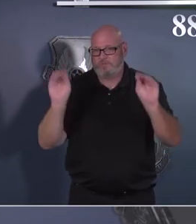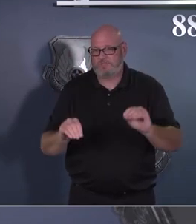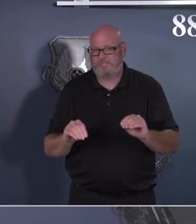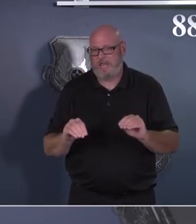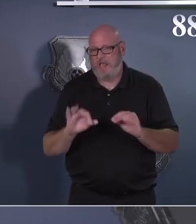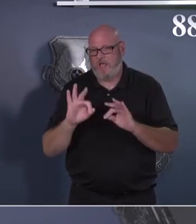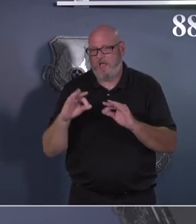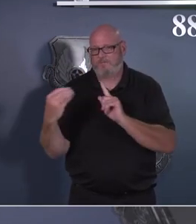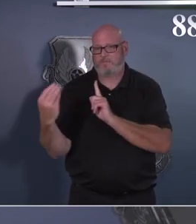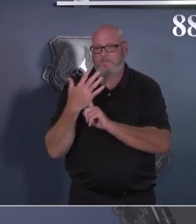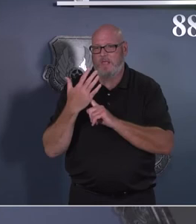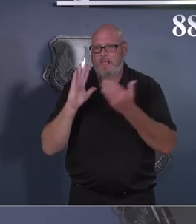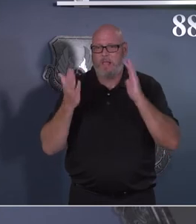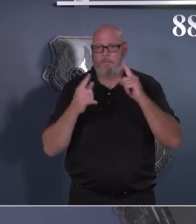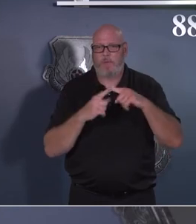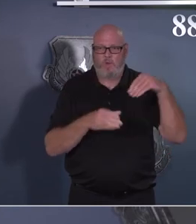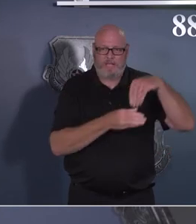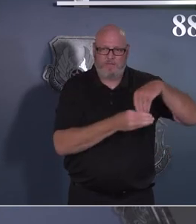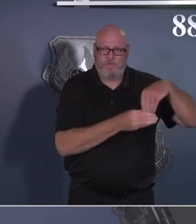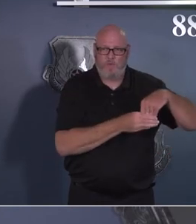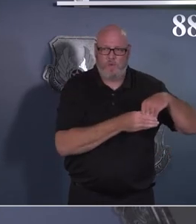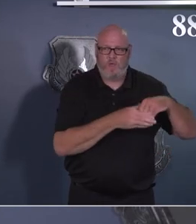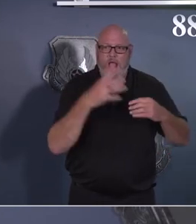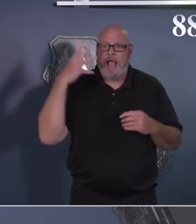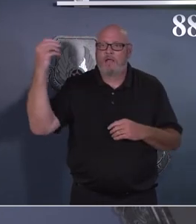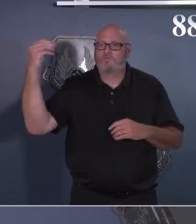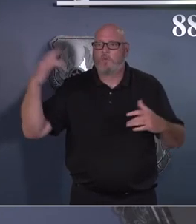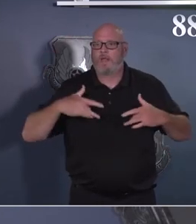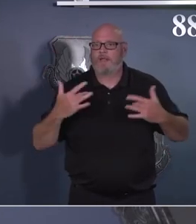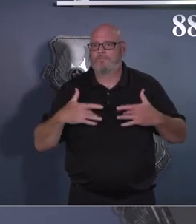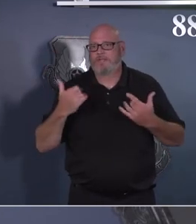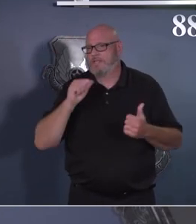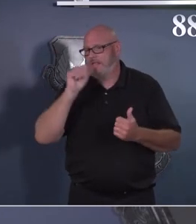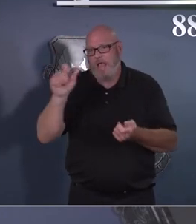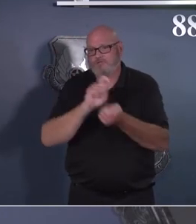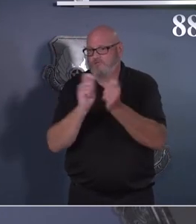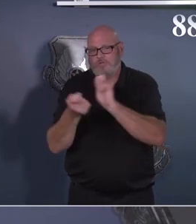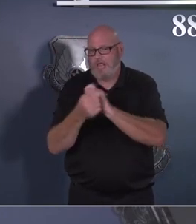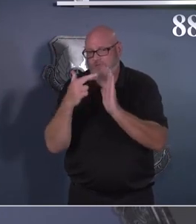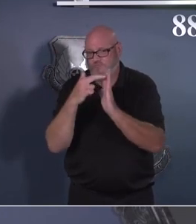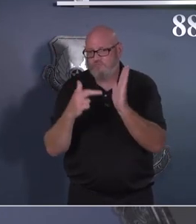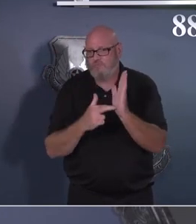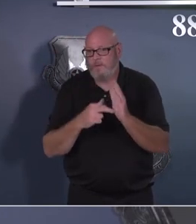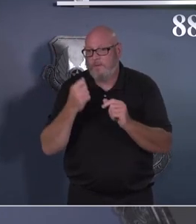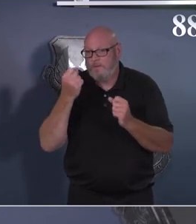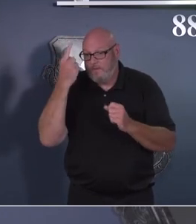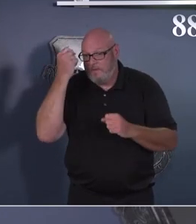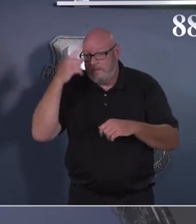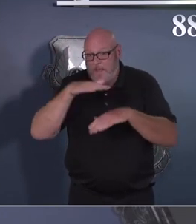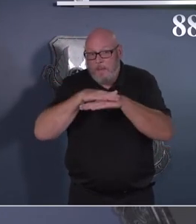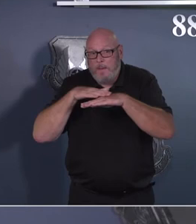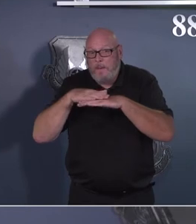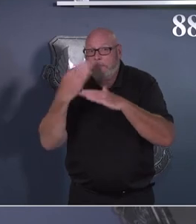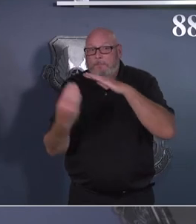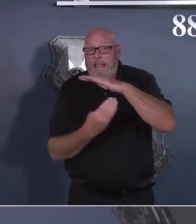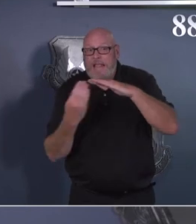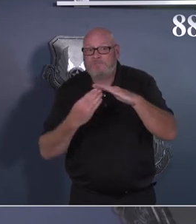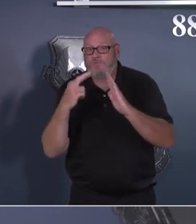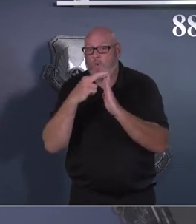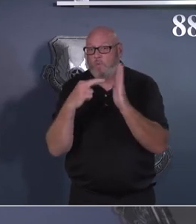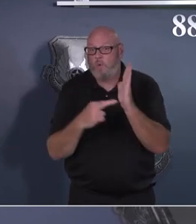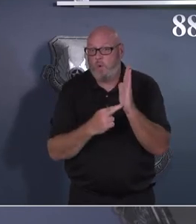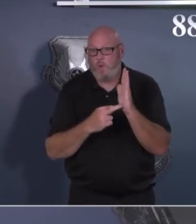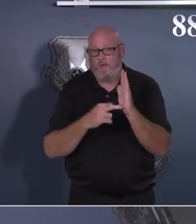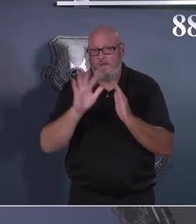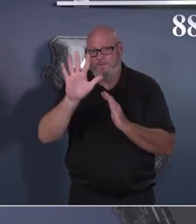we have not changed our gathering guidance for outdoor events. But we have that basic principle of six foot of physical distancing. And so I